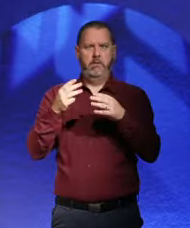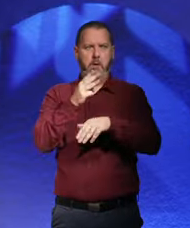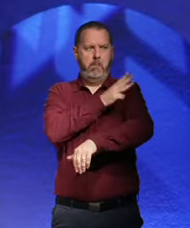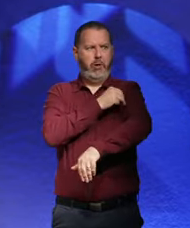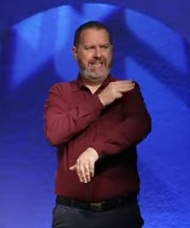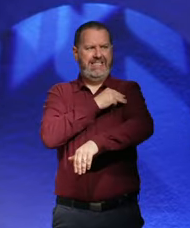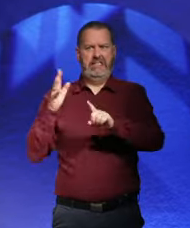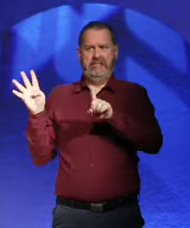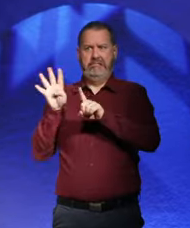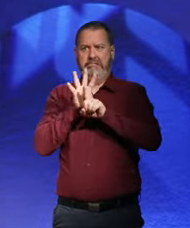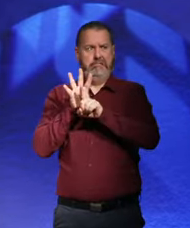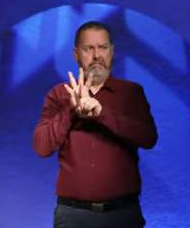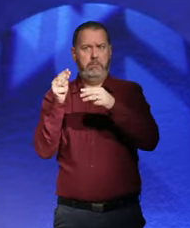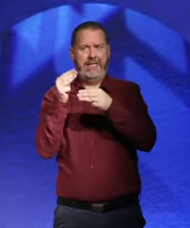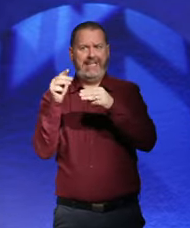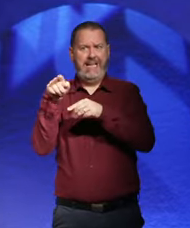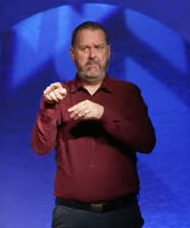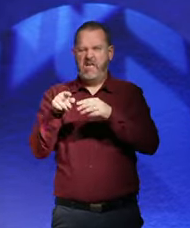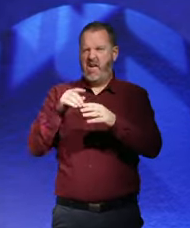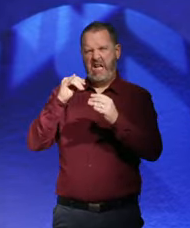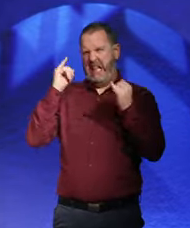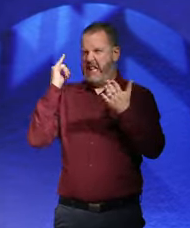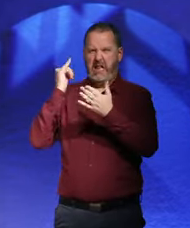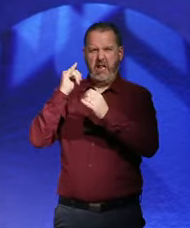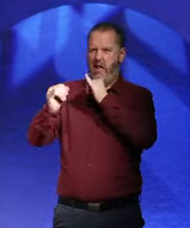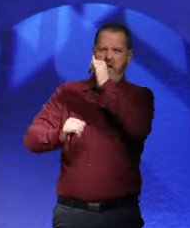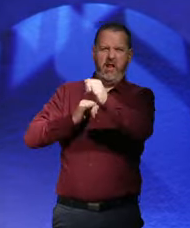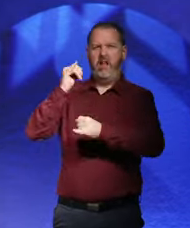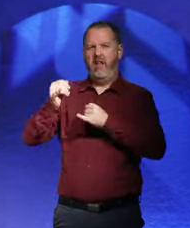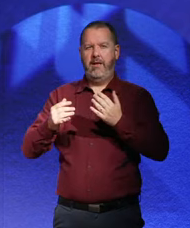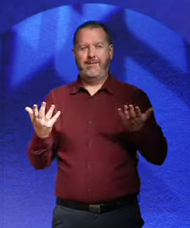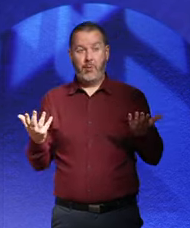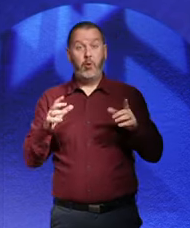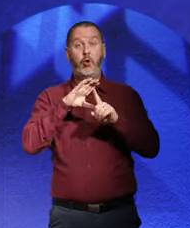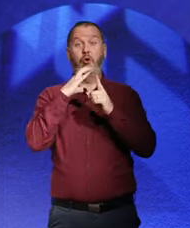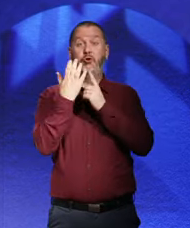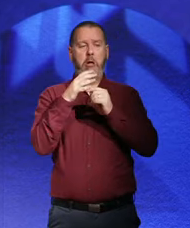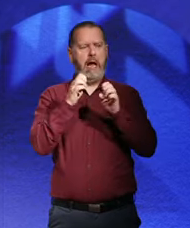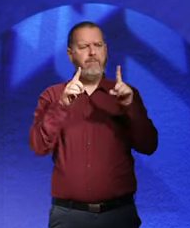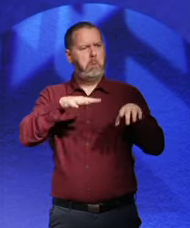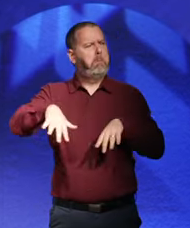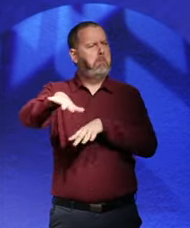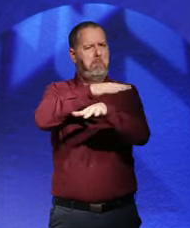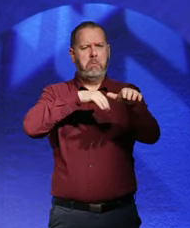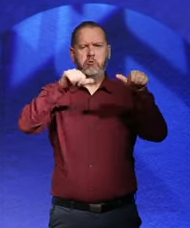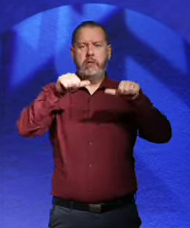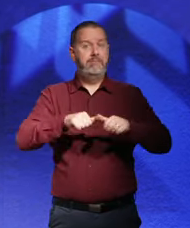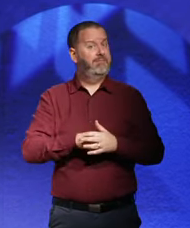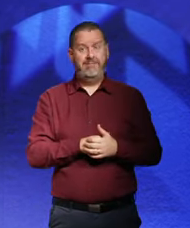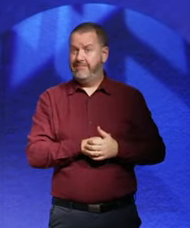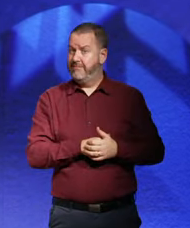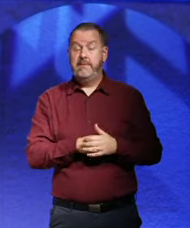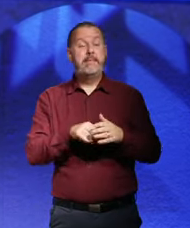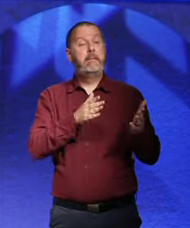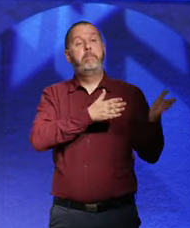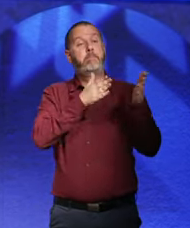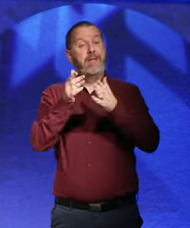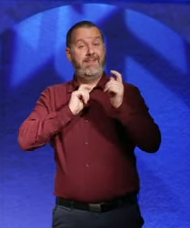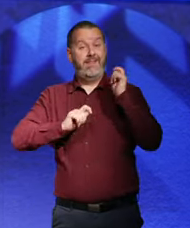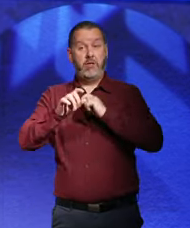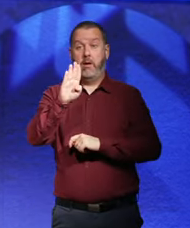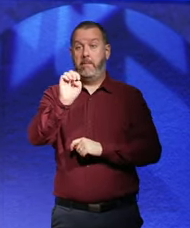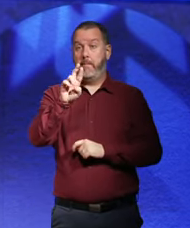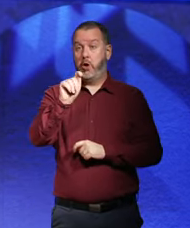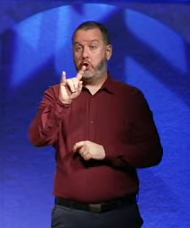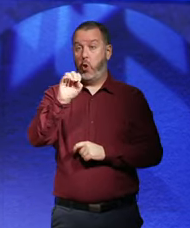was contested. Culture was always contested. When you look at theatre, Bertel Brecht. Yeah. You know, the